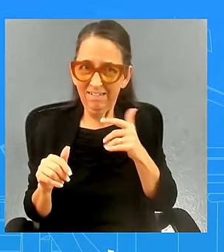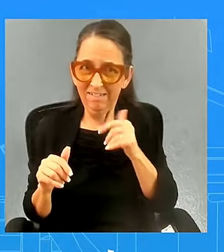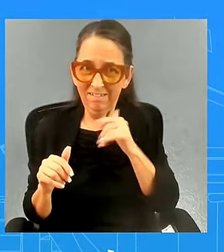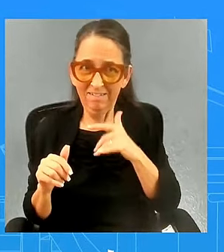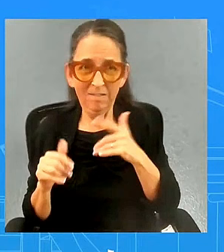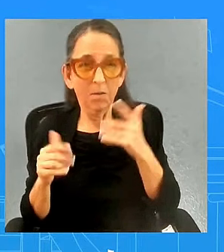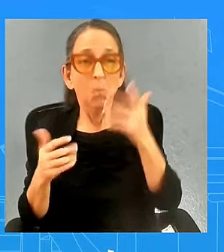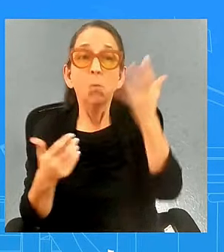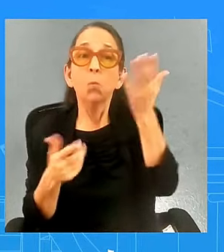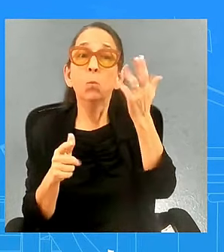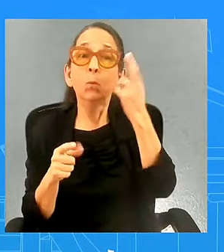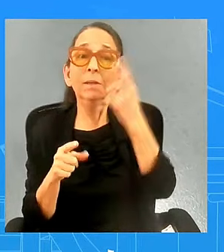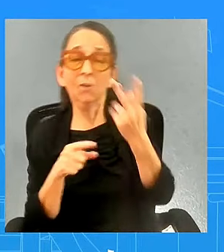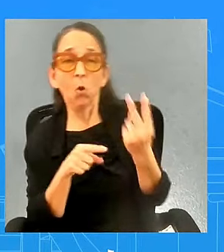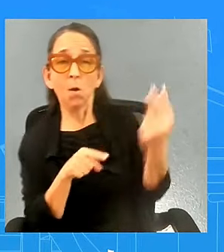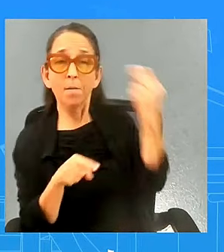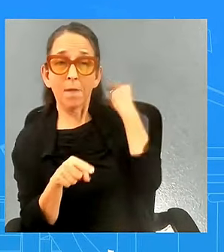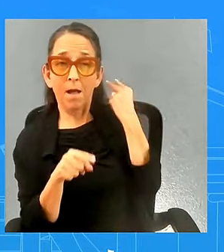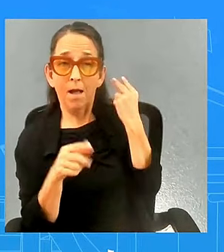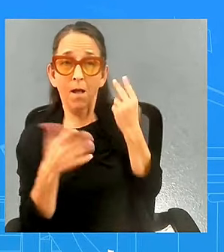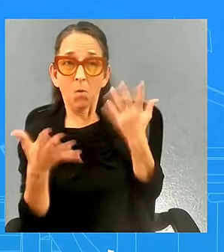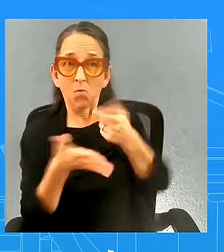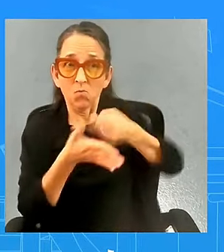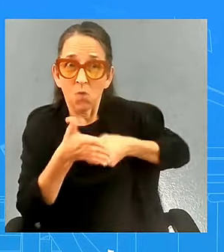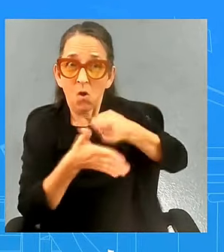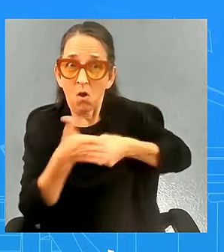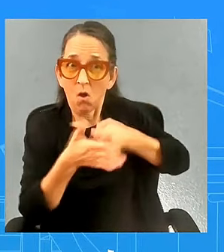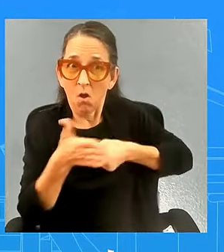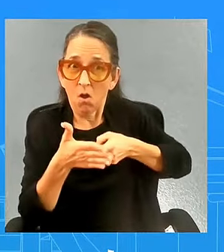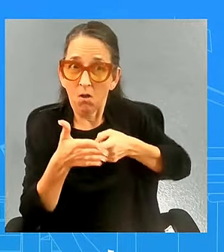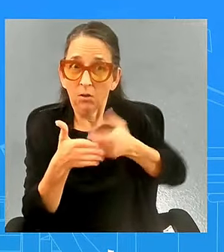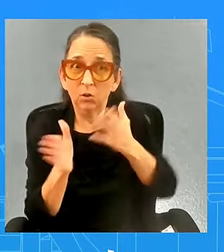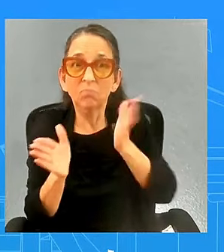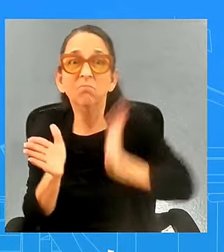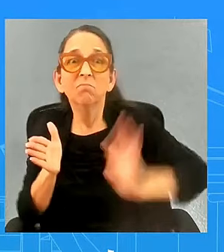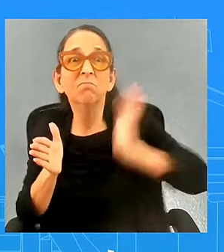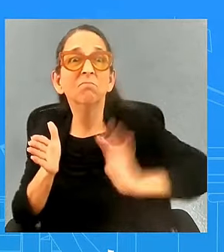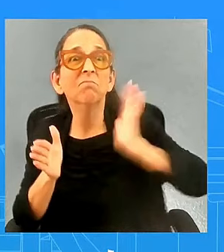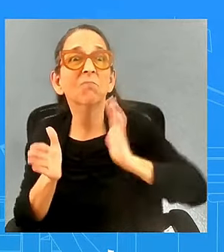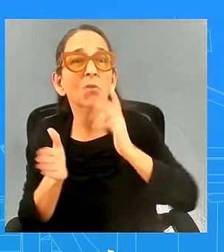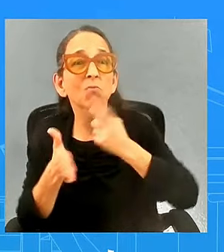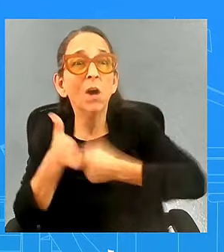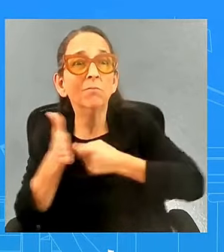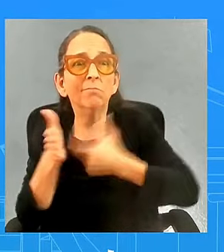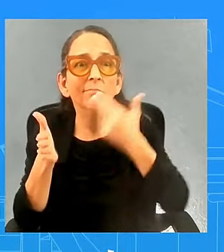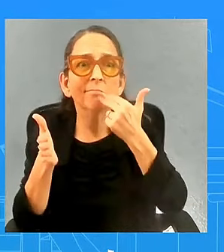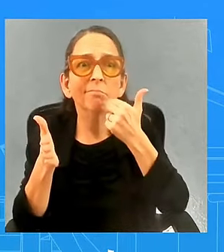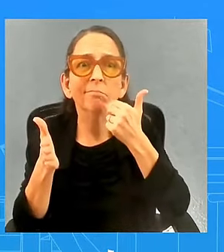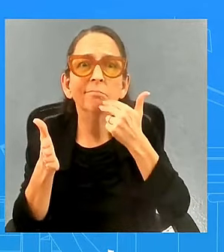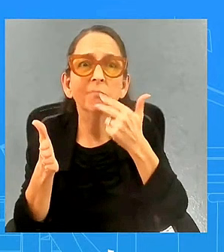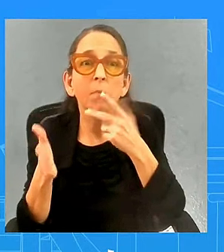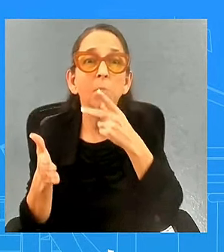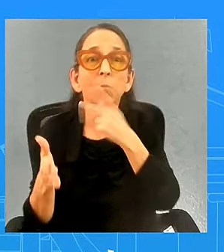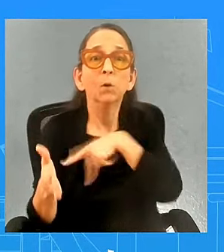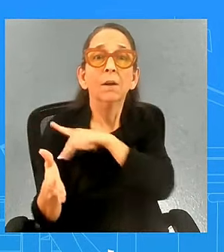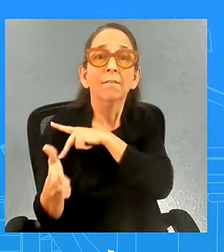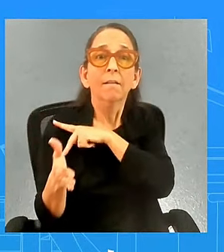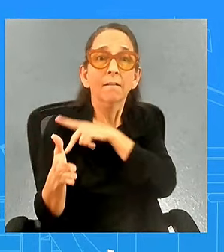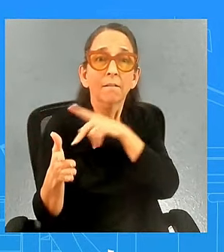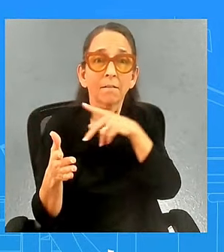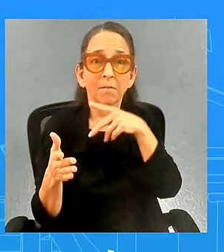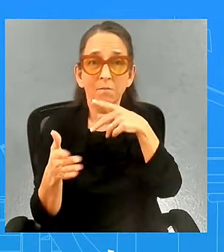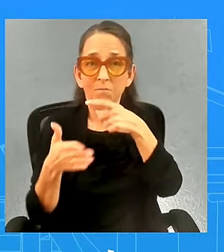cost they still have that their ppv their their ppvs their personal price vectors have yet to update